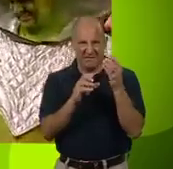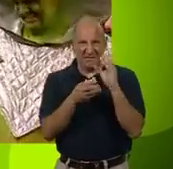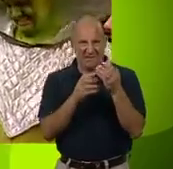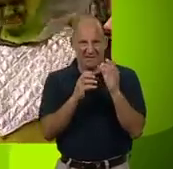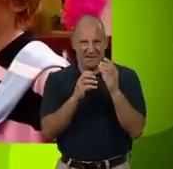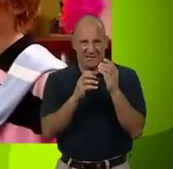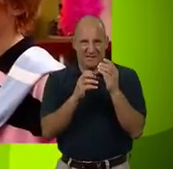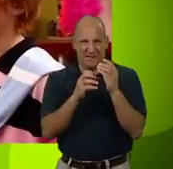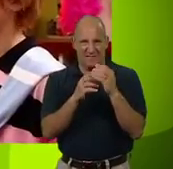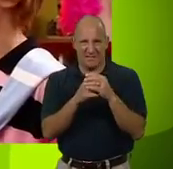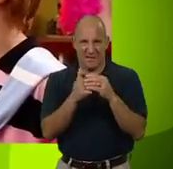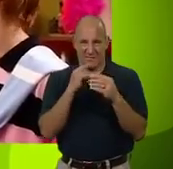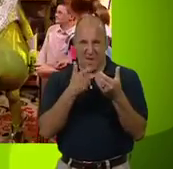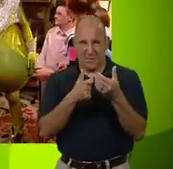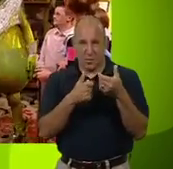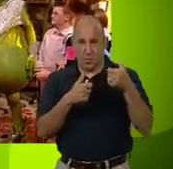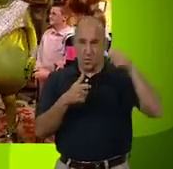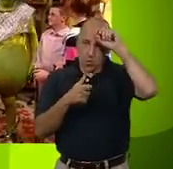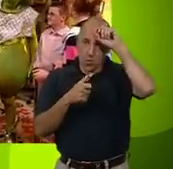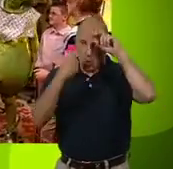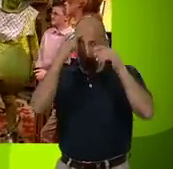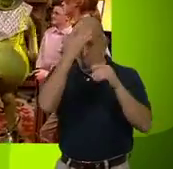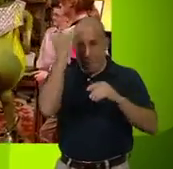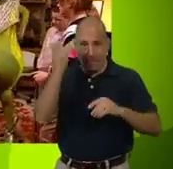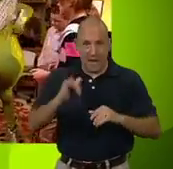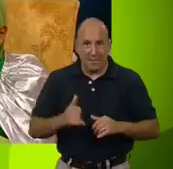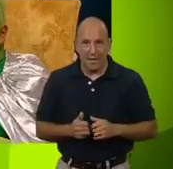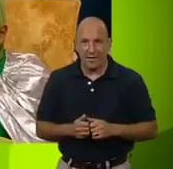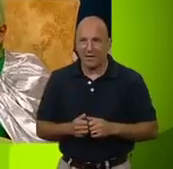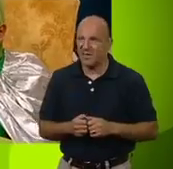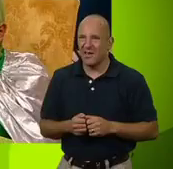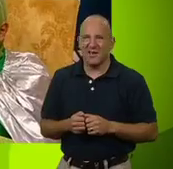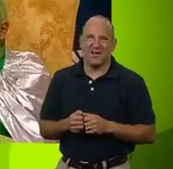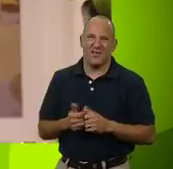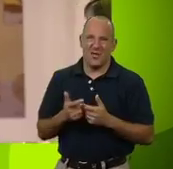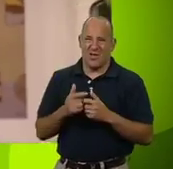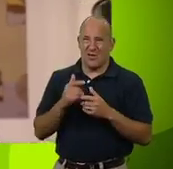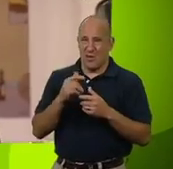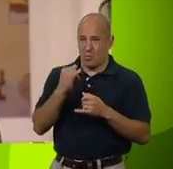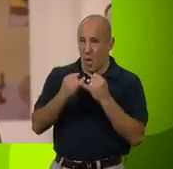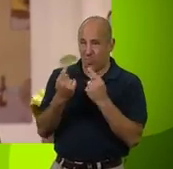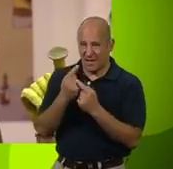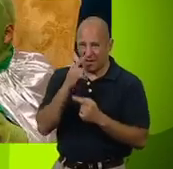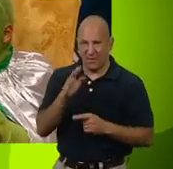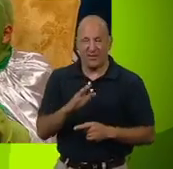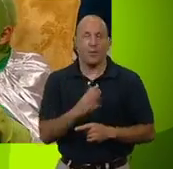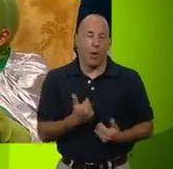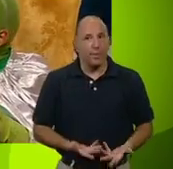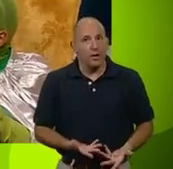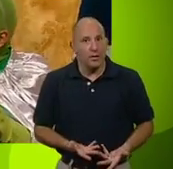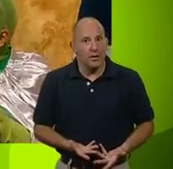device. She was probably preparing to wipe our minds. There are worse things they could wipe. Ben, you're not helping.